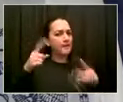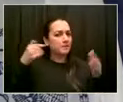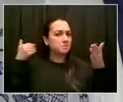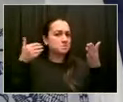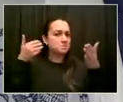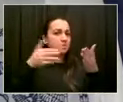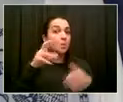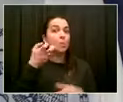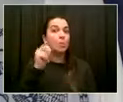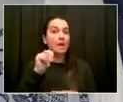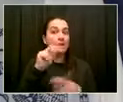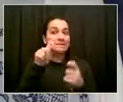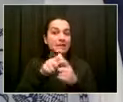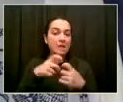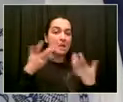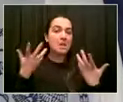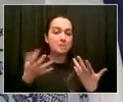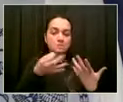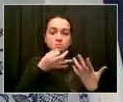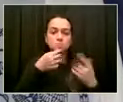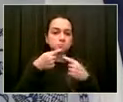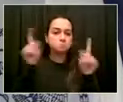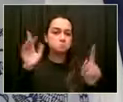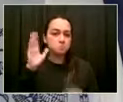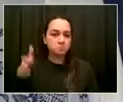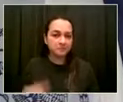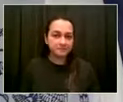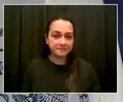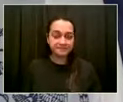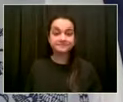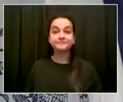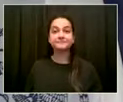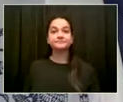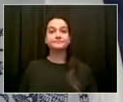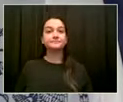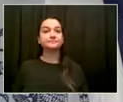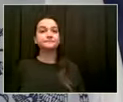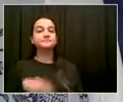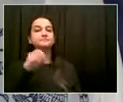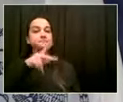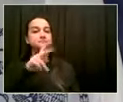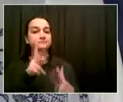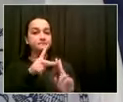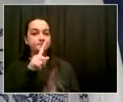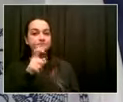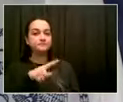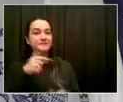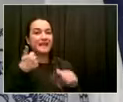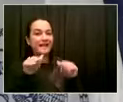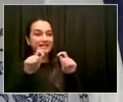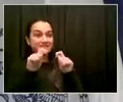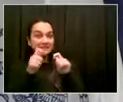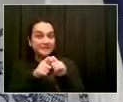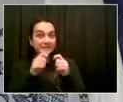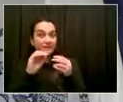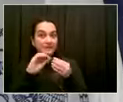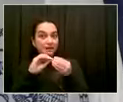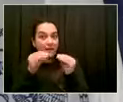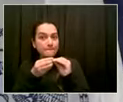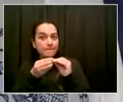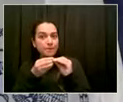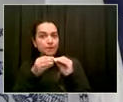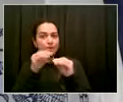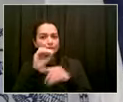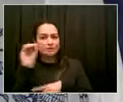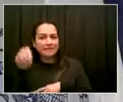If there's any kind of threshold or schedule for that, because, you know, we appreciate that you've said soon,